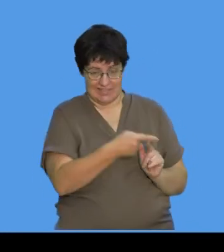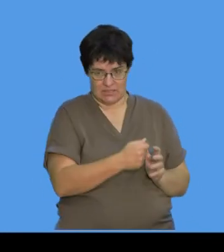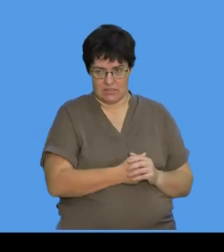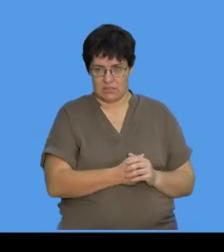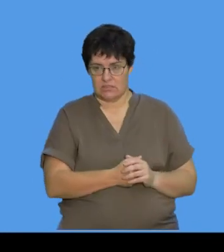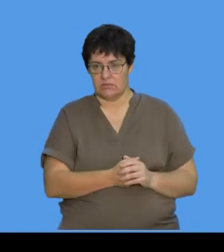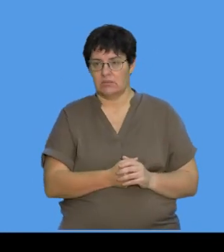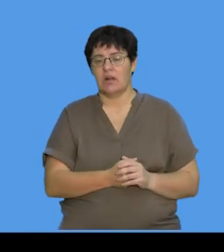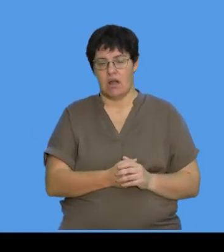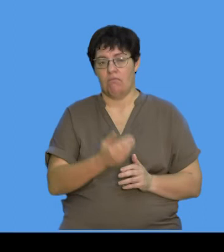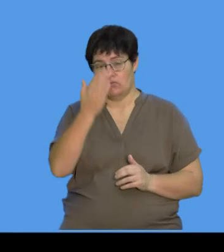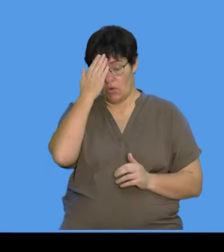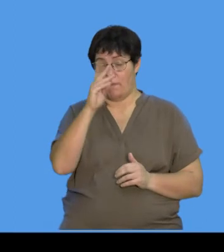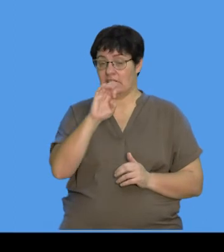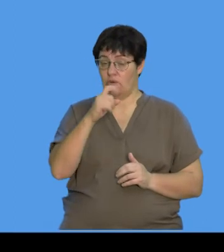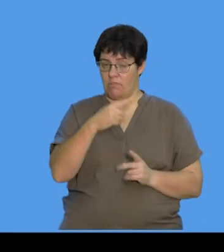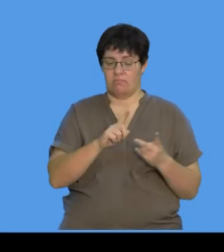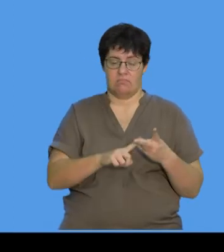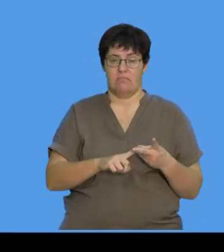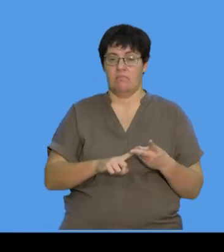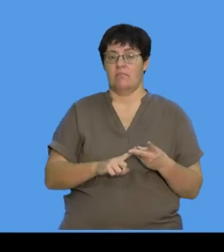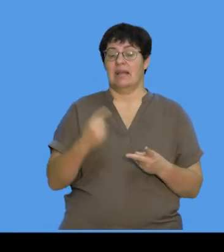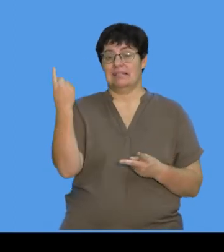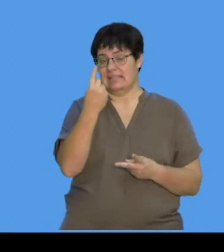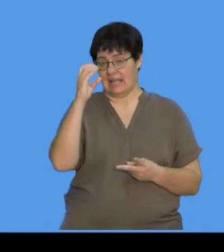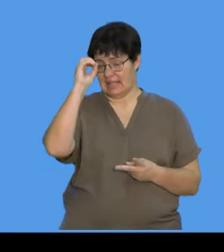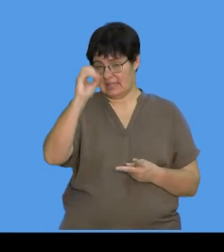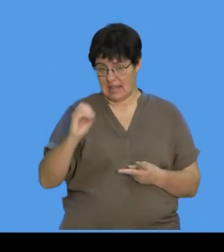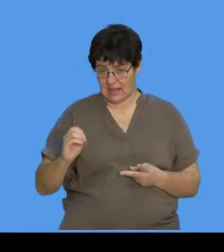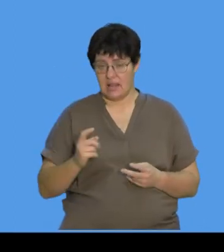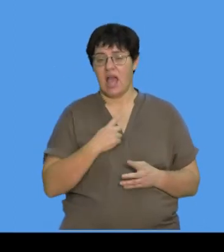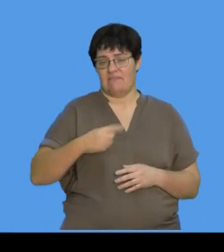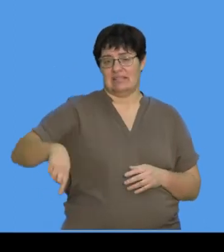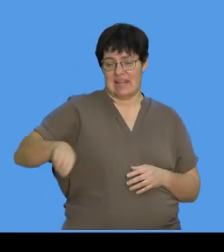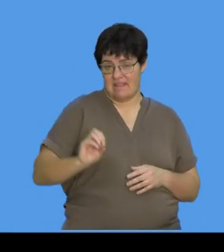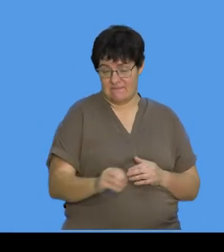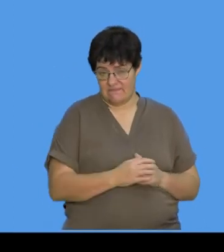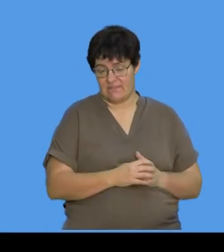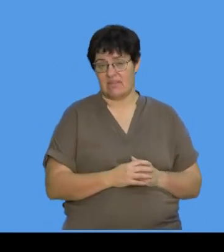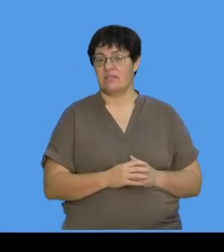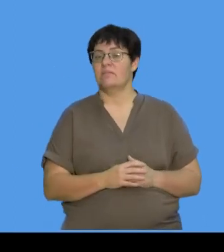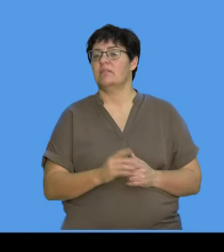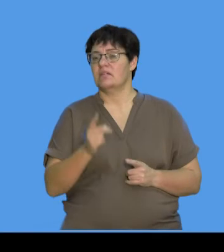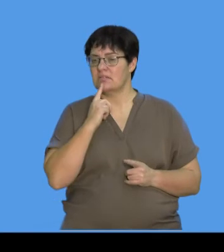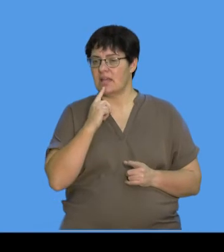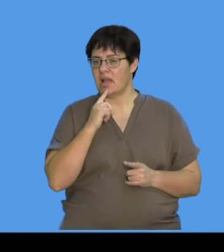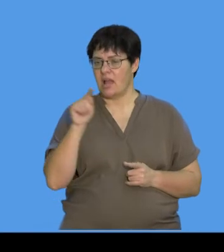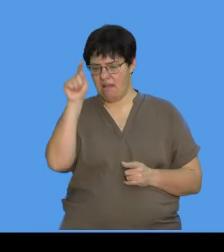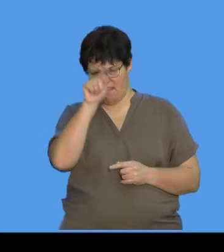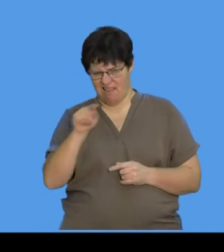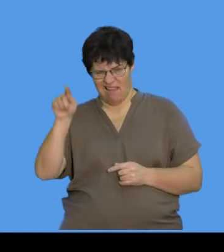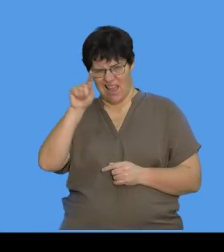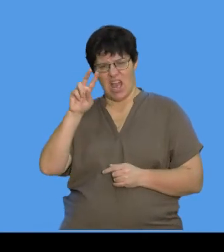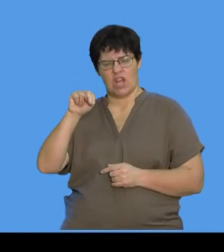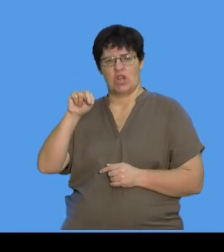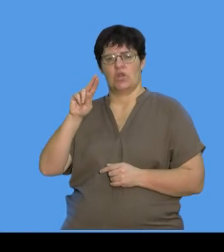know it's a bacterium, right, it's a single cell. Yes, I can see it has a tail, and I can see a round-like